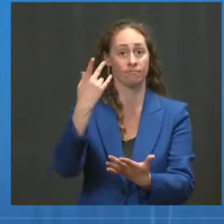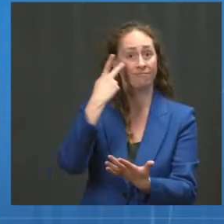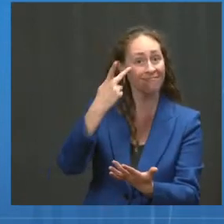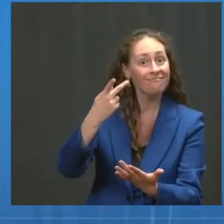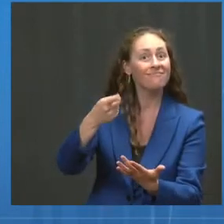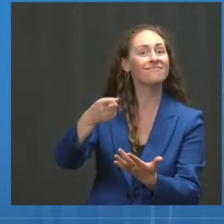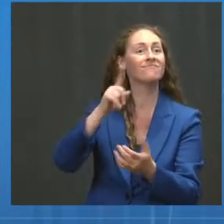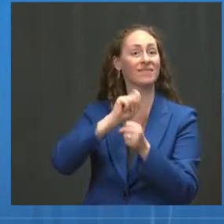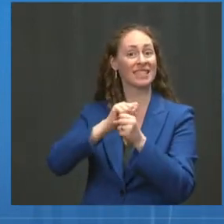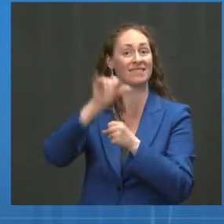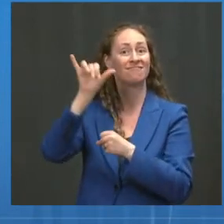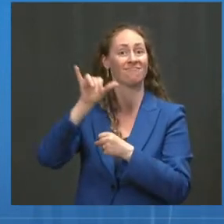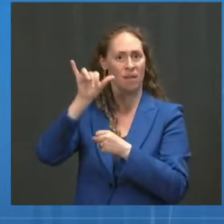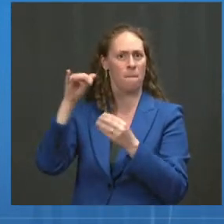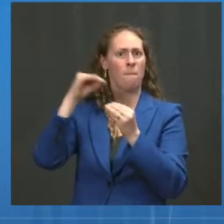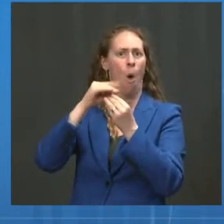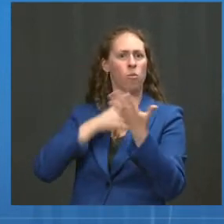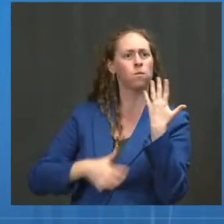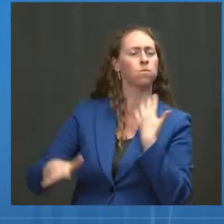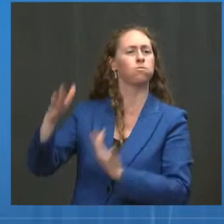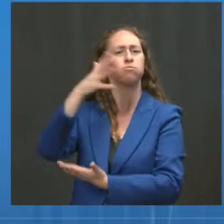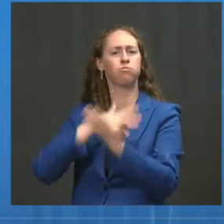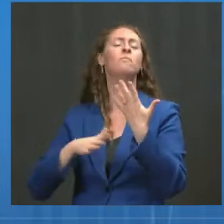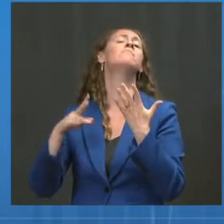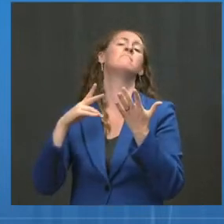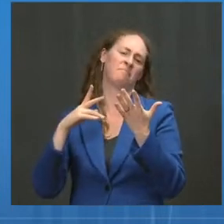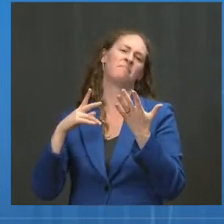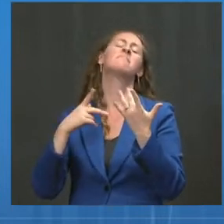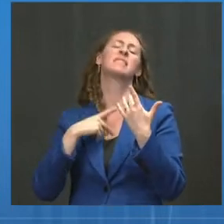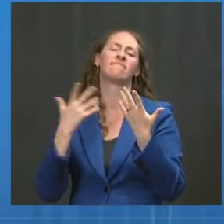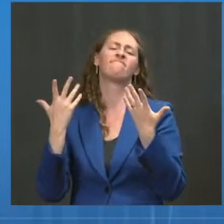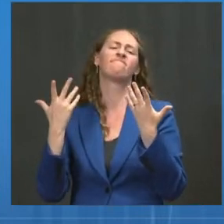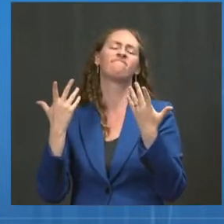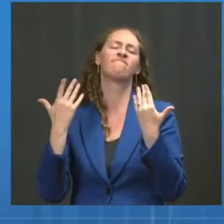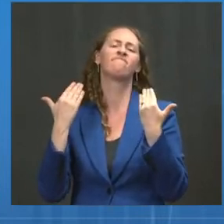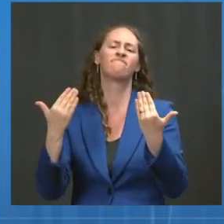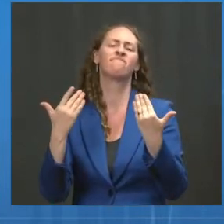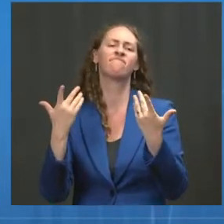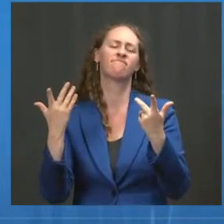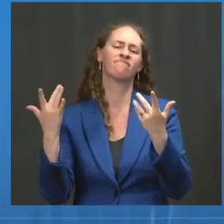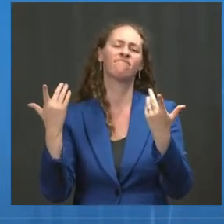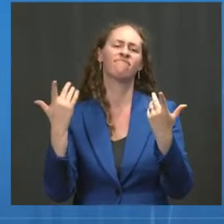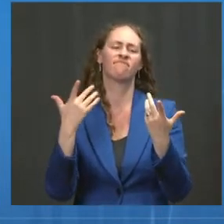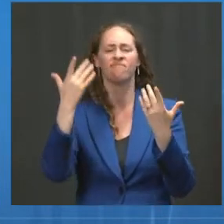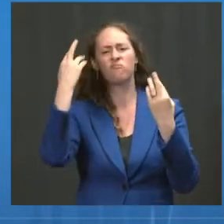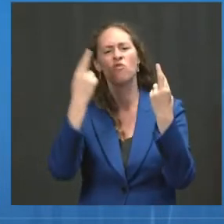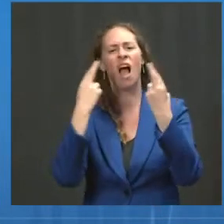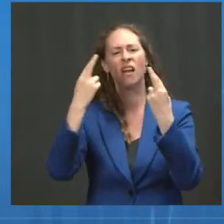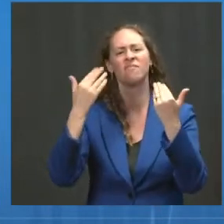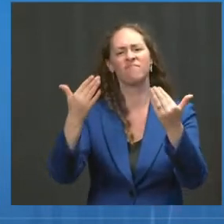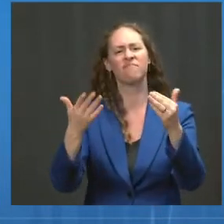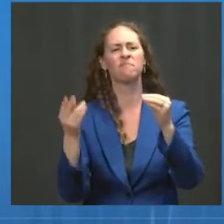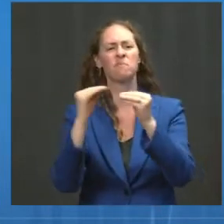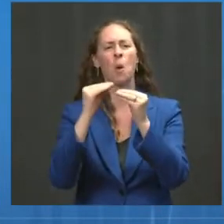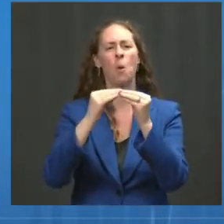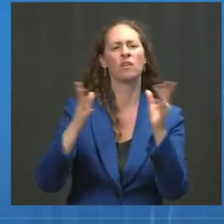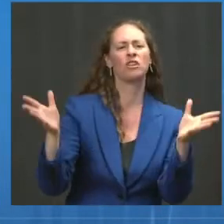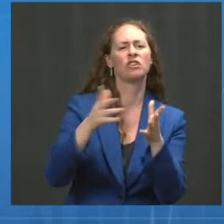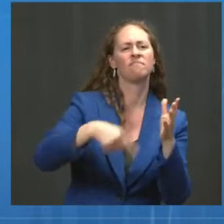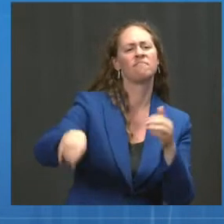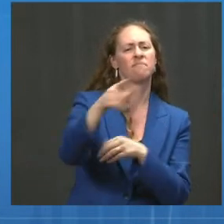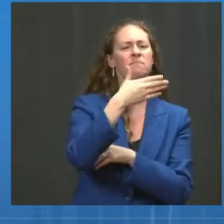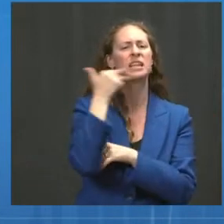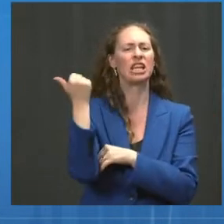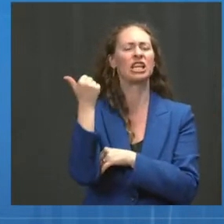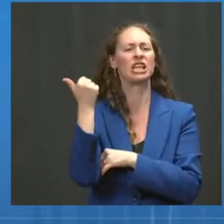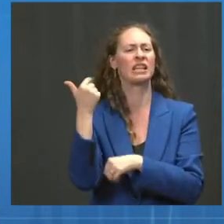issues that swayed us towards the relationship between titer of antibody and linking that to the next to